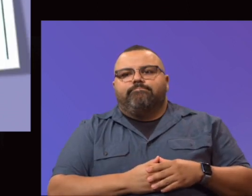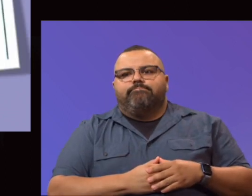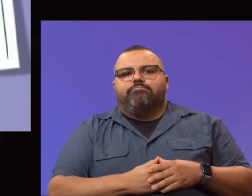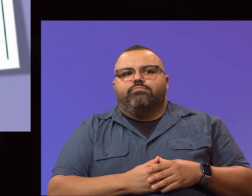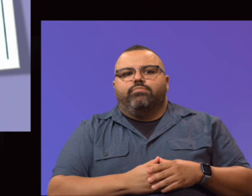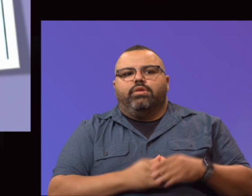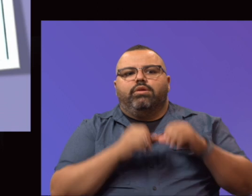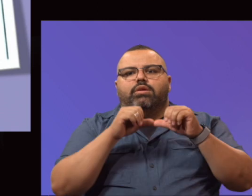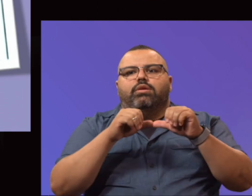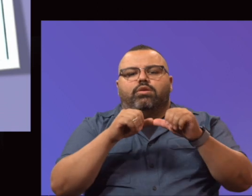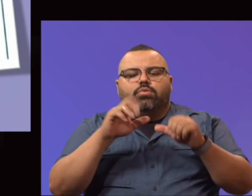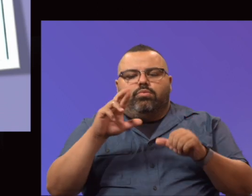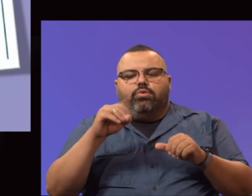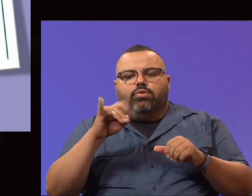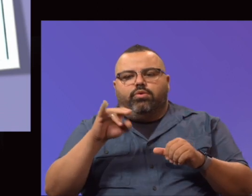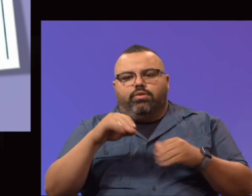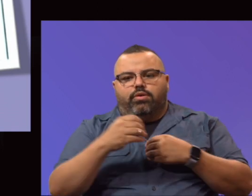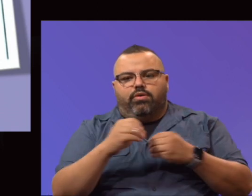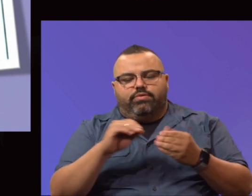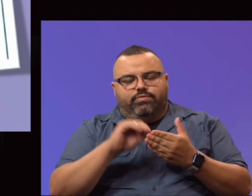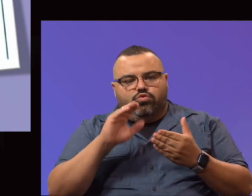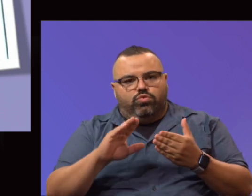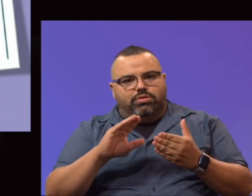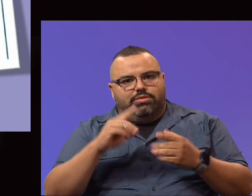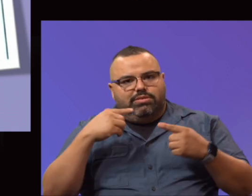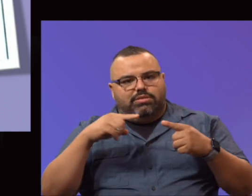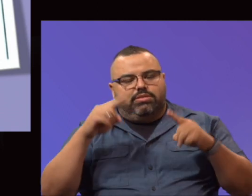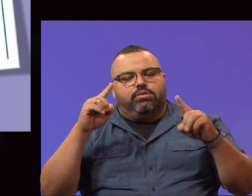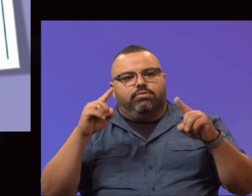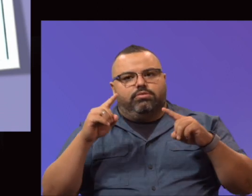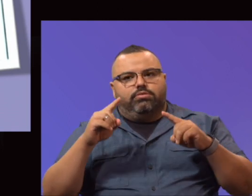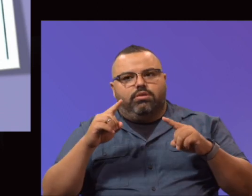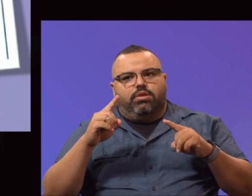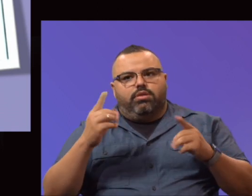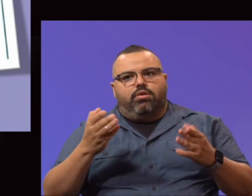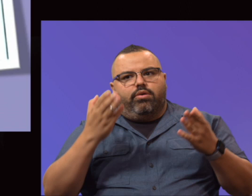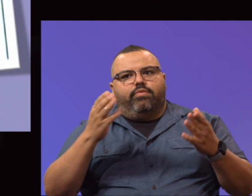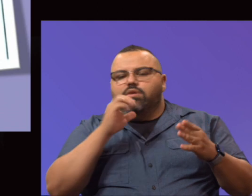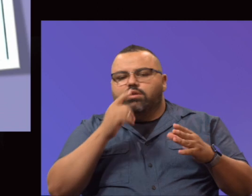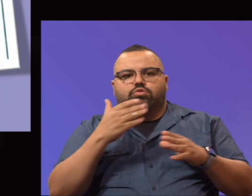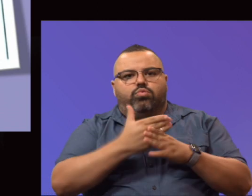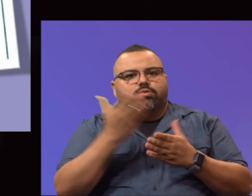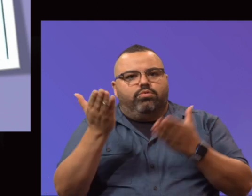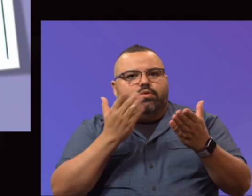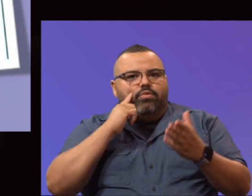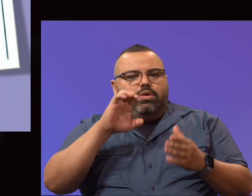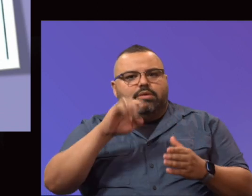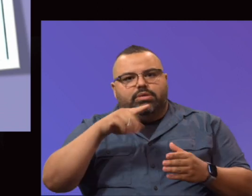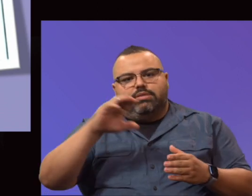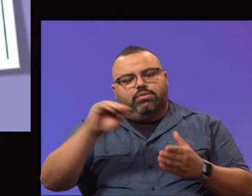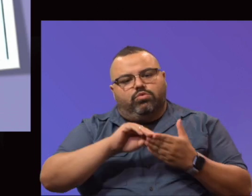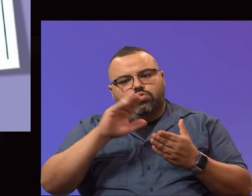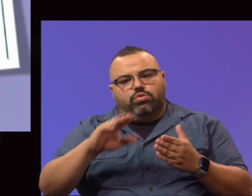Continuing with Ms. Rodriguez is in our Office of Student Success. They are offering uninterrupted services for EPCC